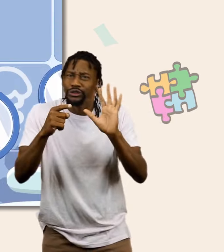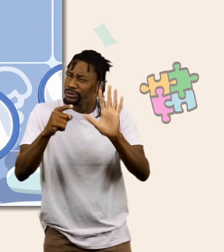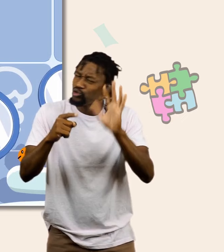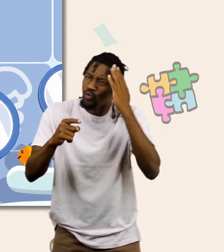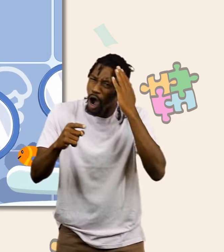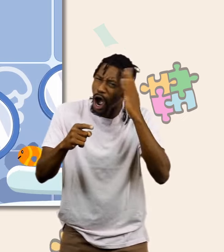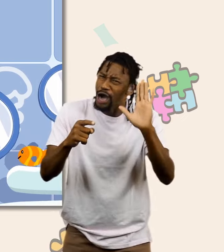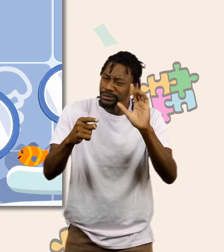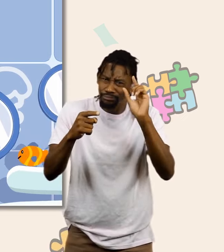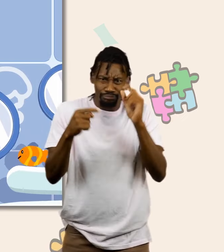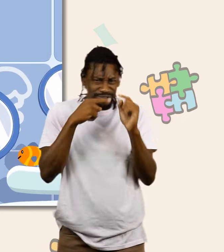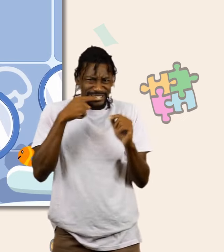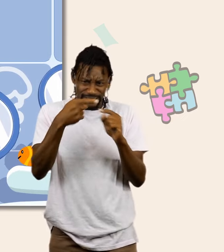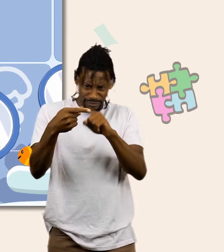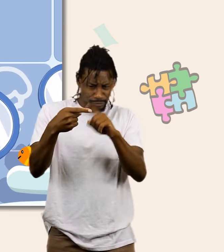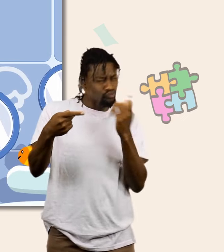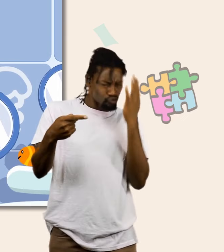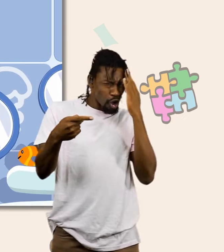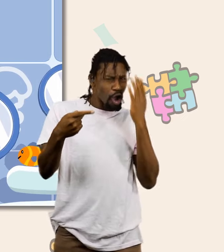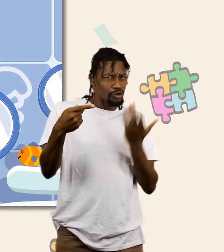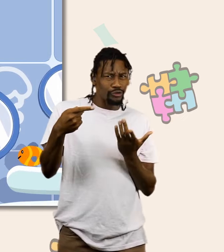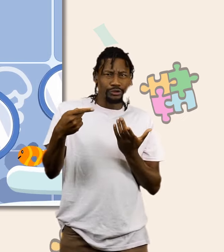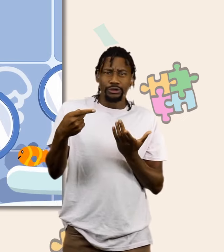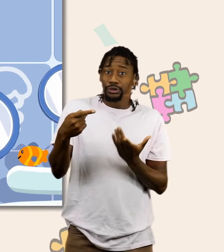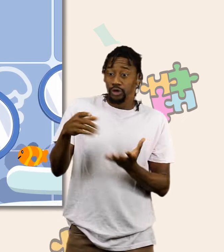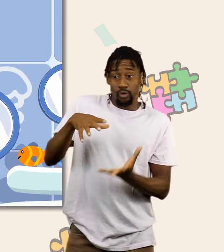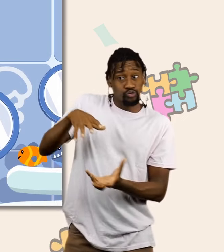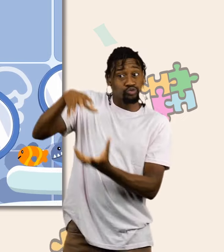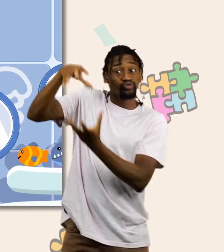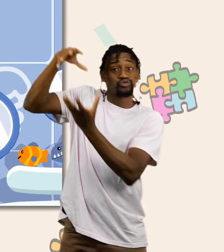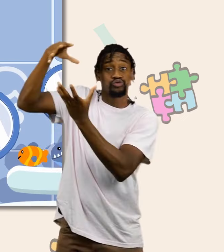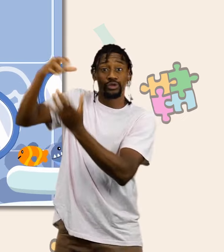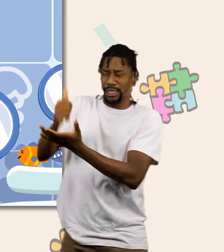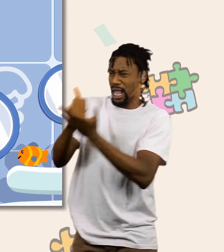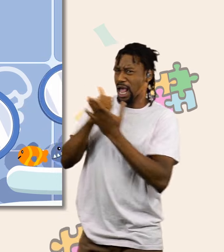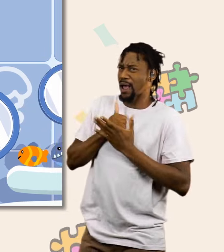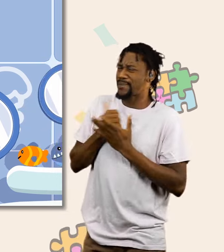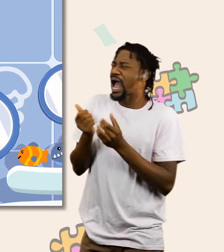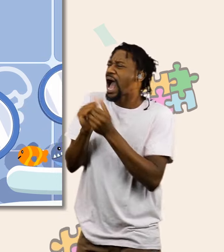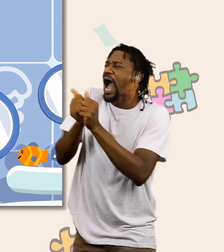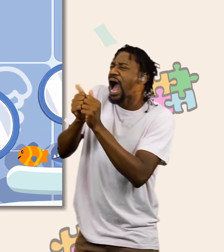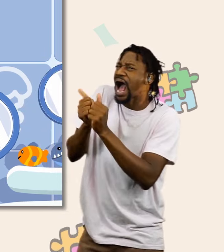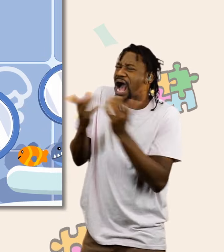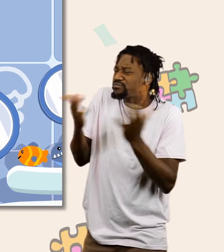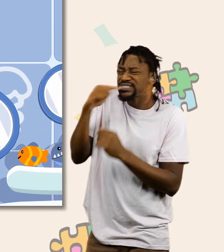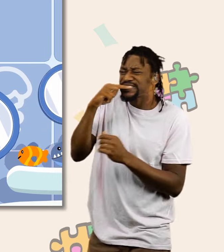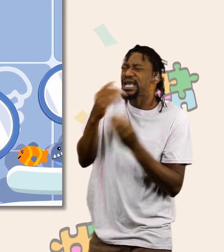Wait a minute. Are you sure you know how to brush your teeth? What if Pops helps us to see how it's done?